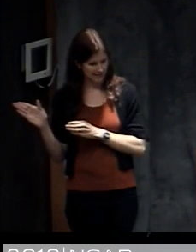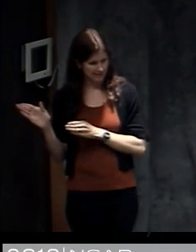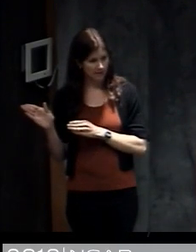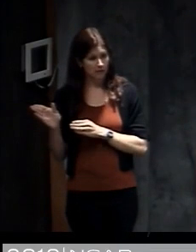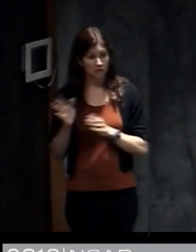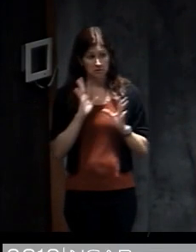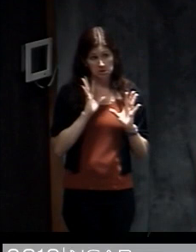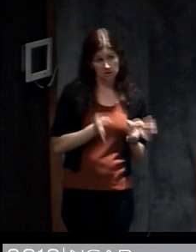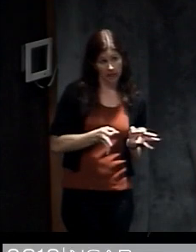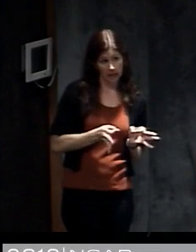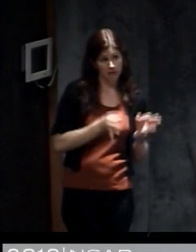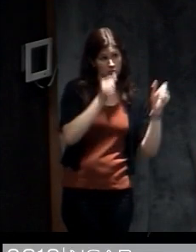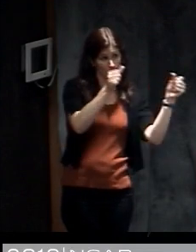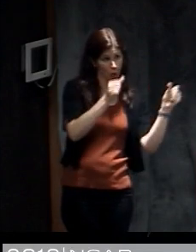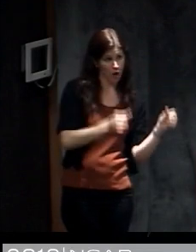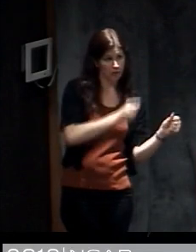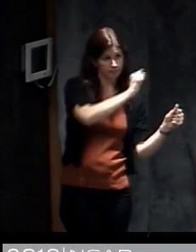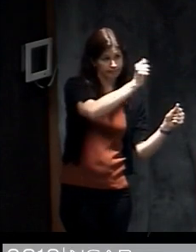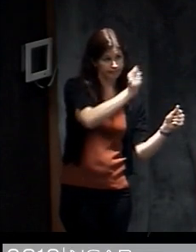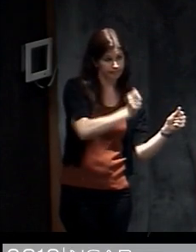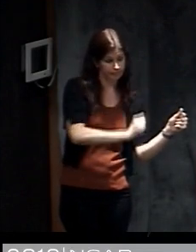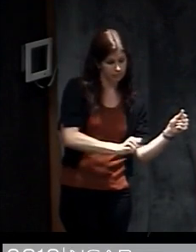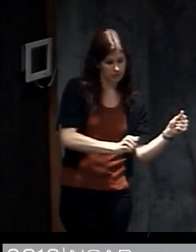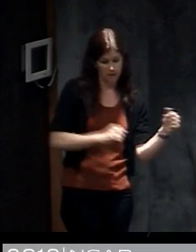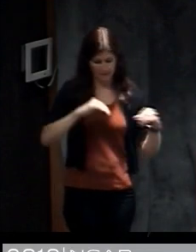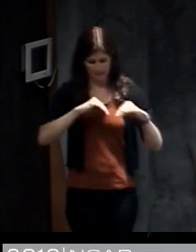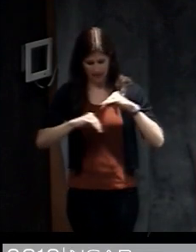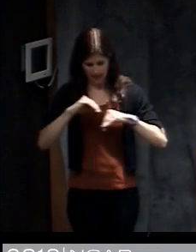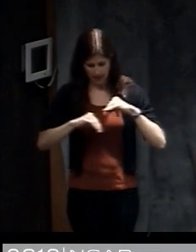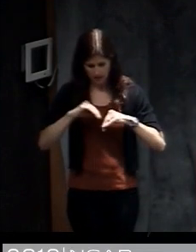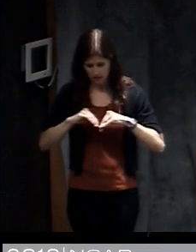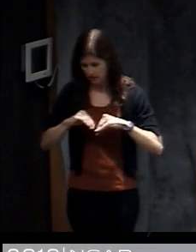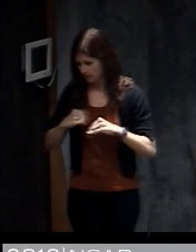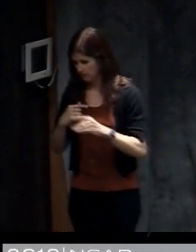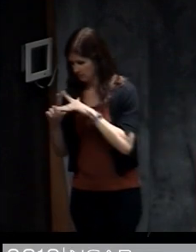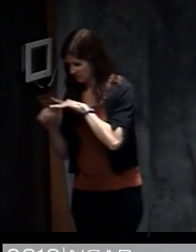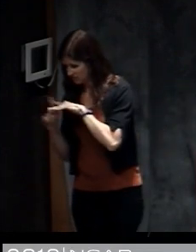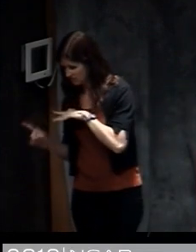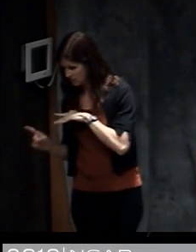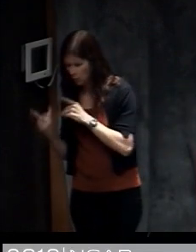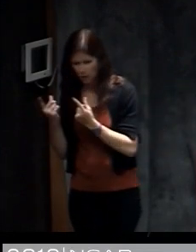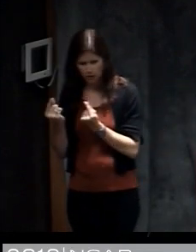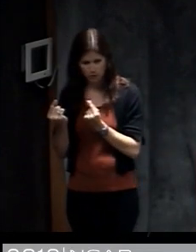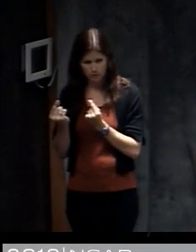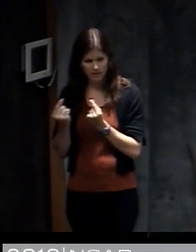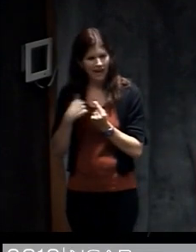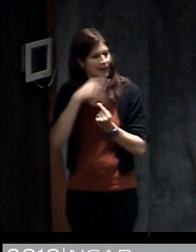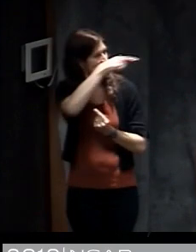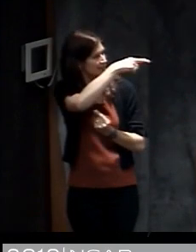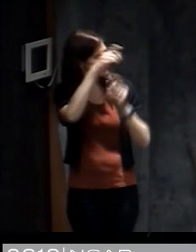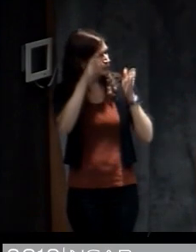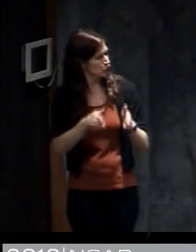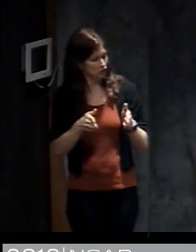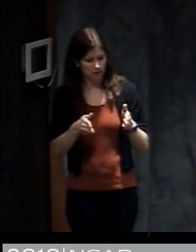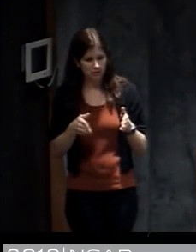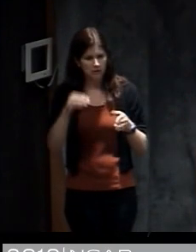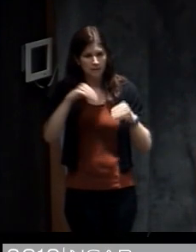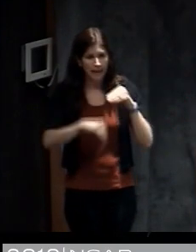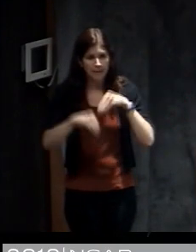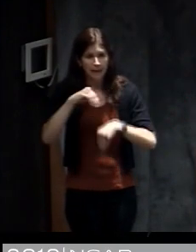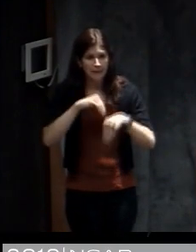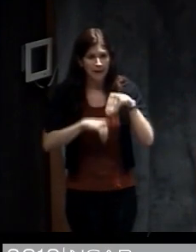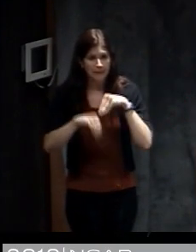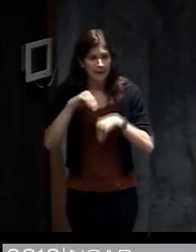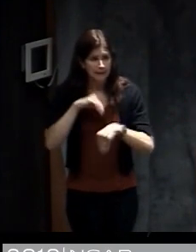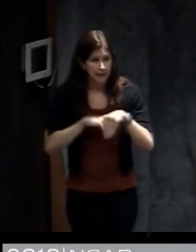evacuate or to board up their home, they also need to pack and do other things. So this person is talking about what they're packing. And that's a kind of before you evacuate, you have to pack and get